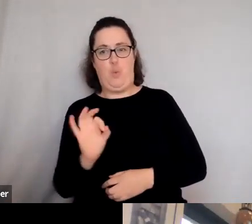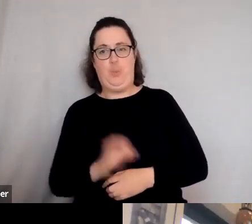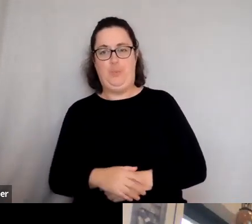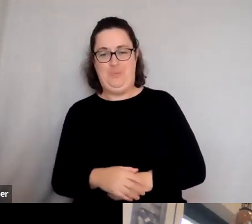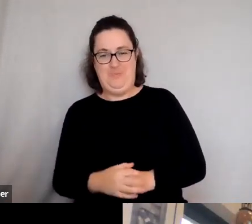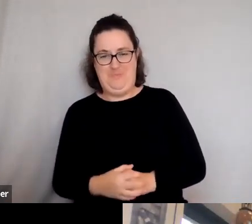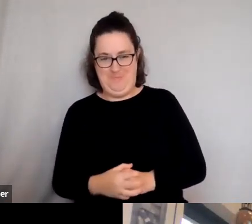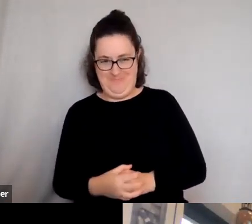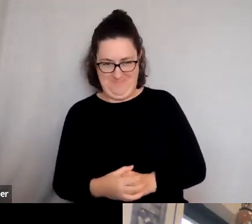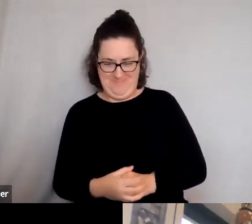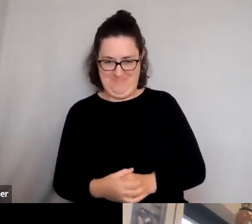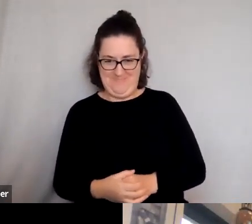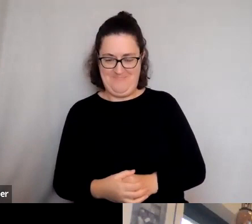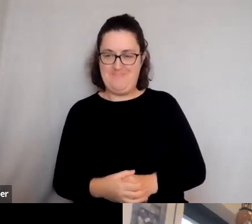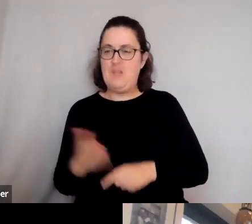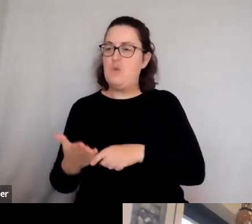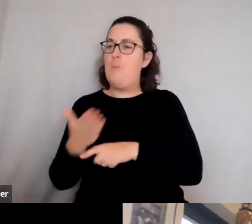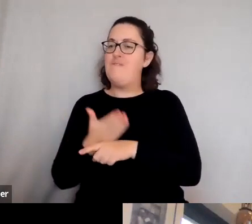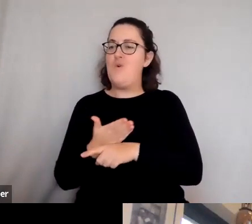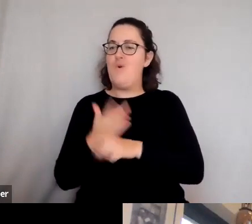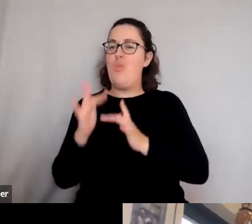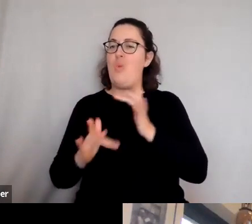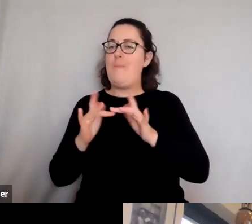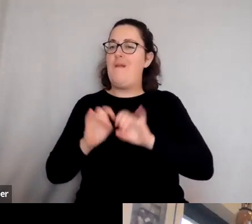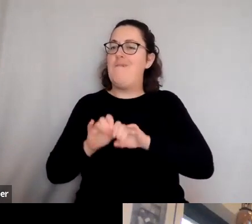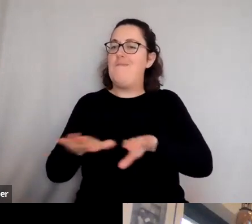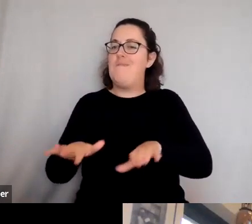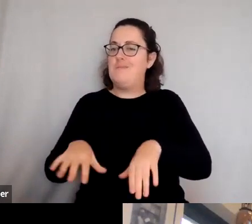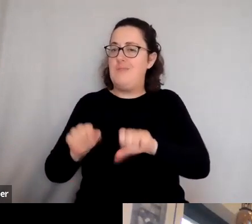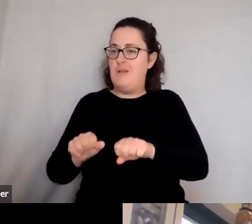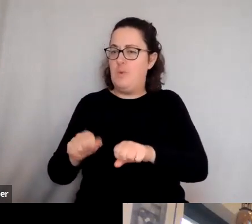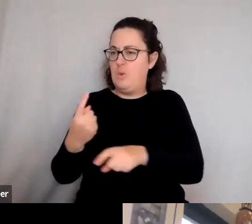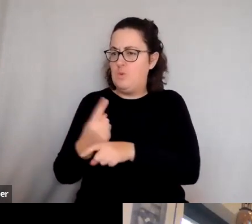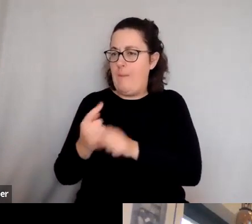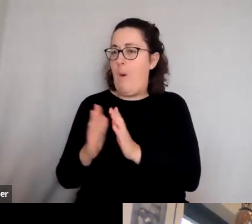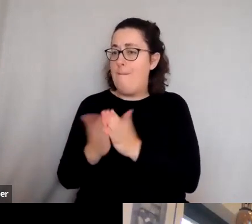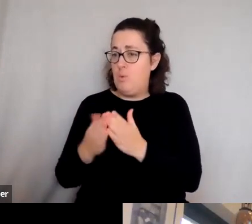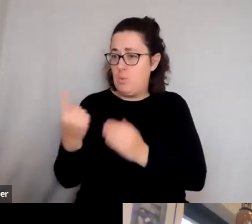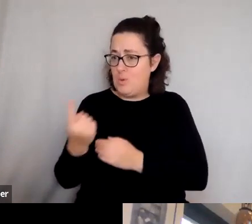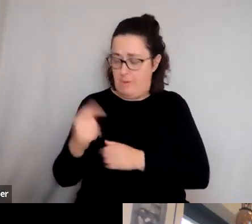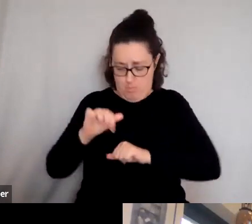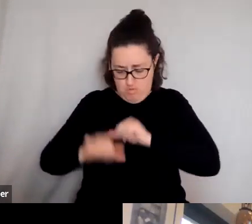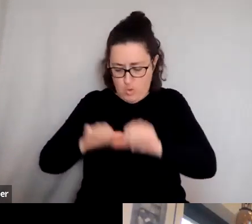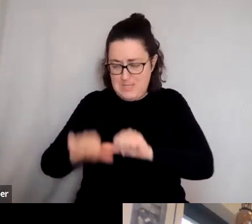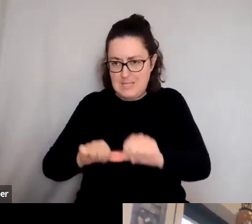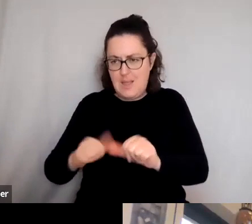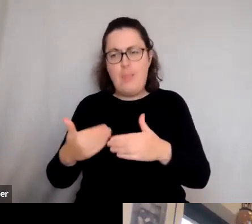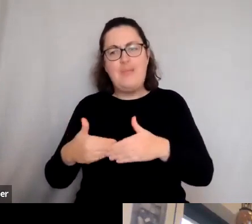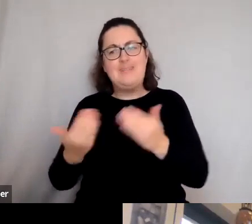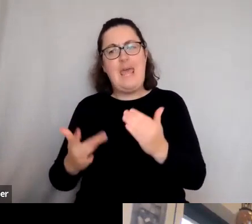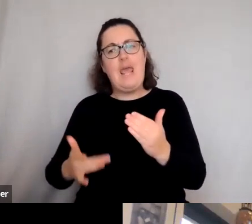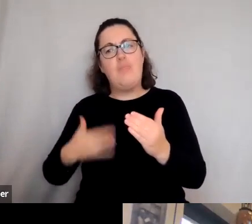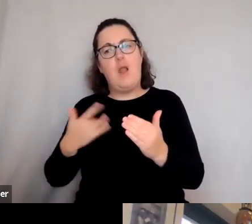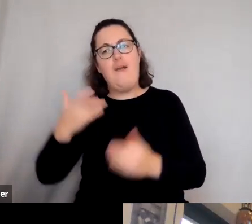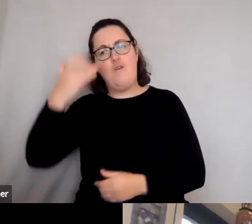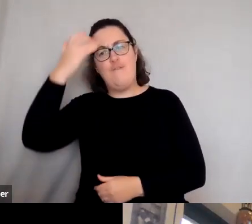Well, so we were just talking before we came on air that we're talking about a book that you're going to, you're in the process of working on, which was The Day in the Life of a Roman